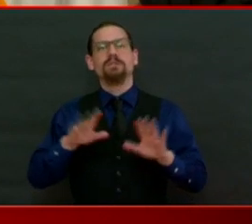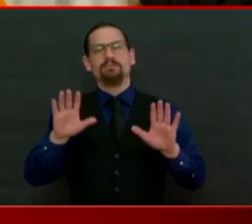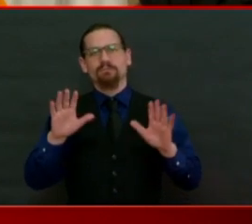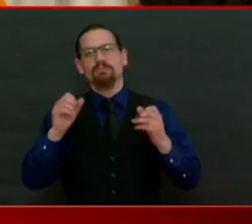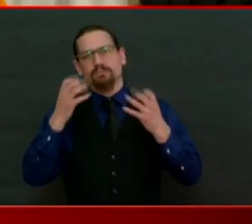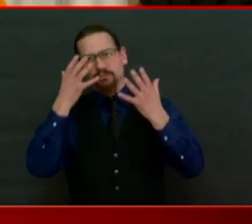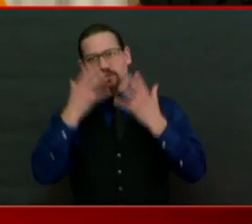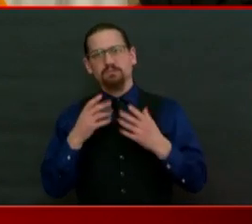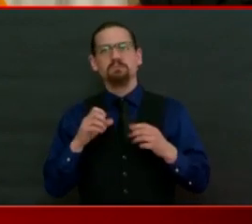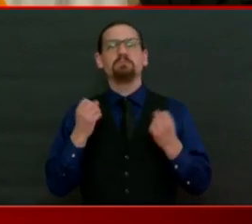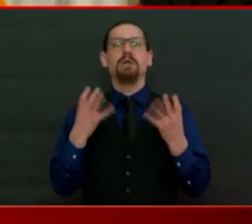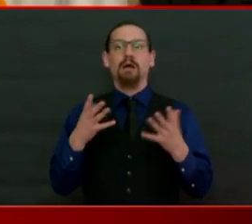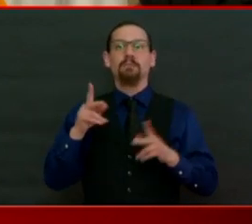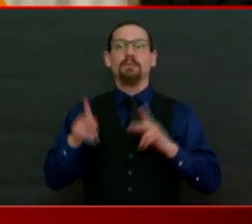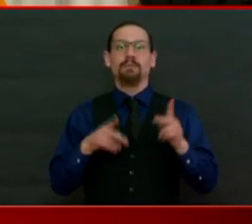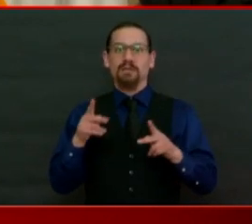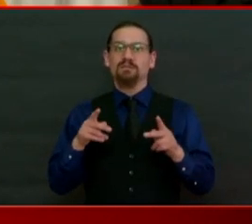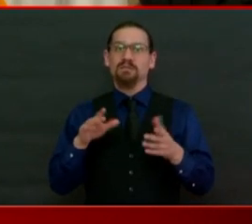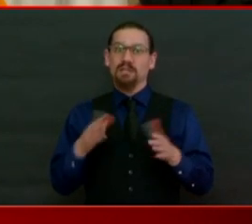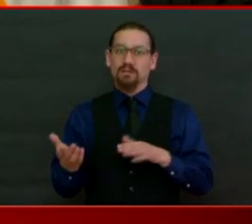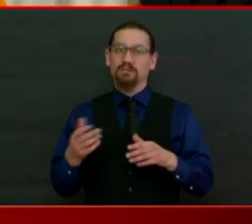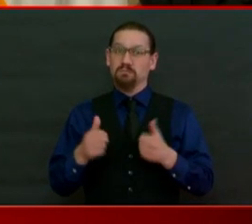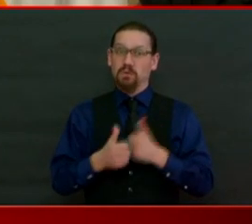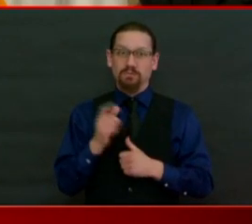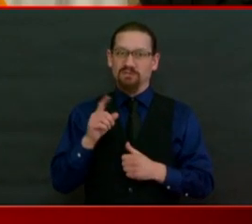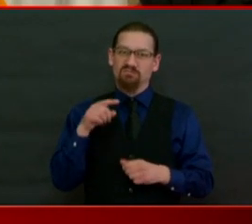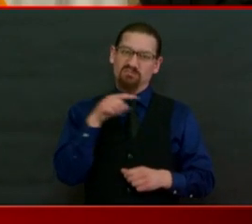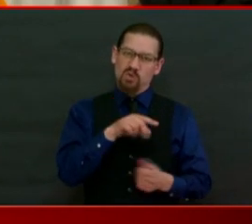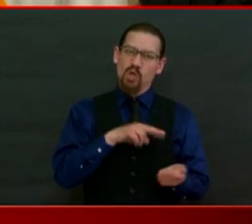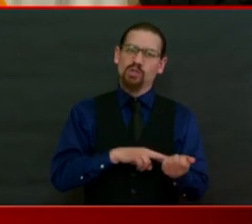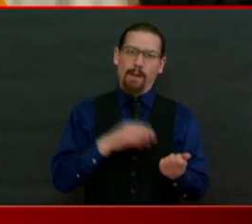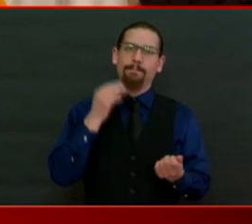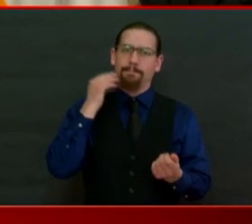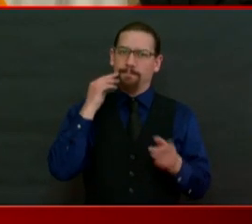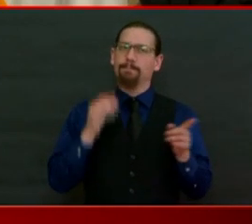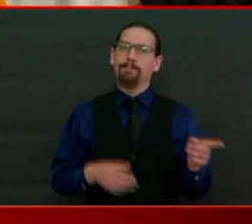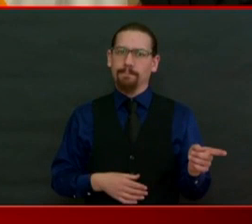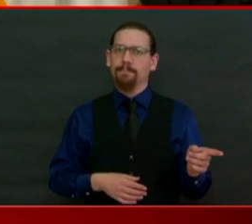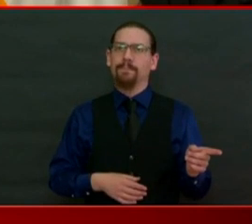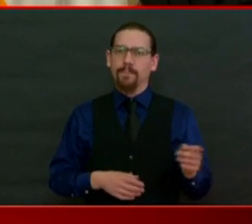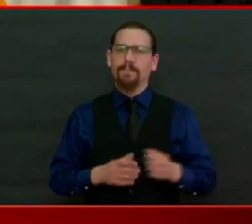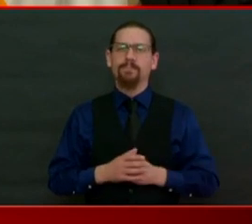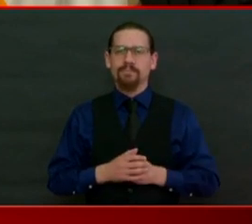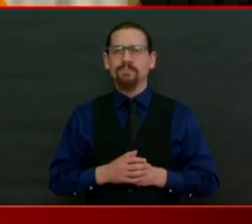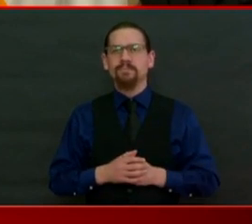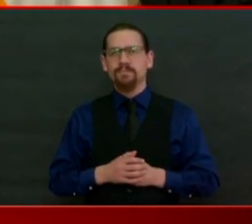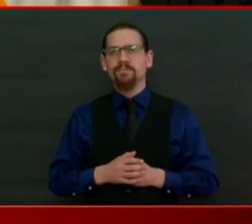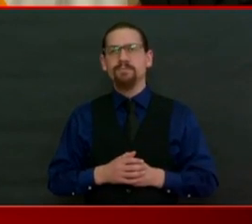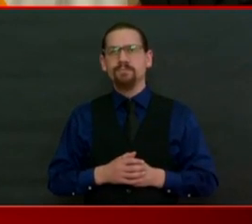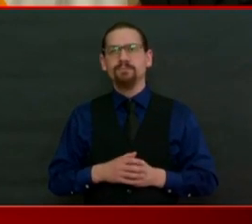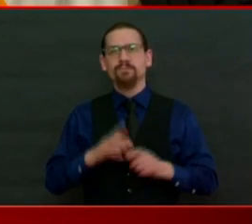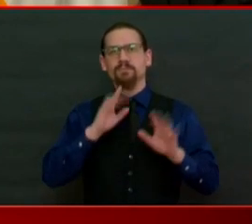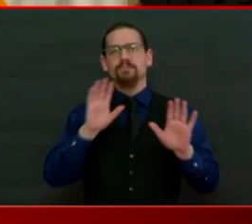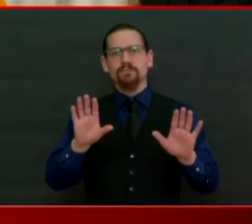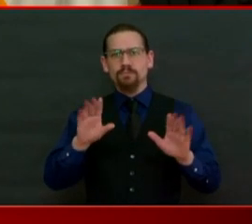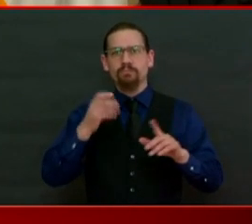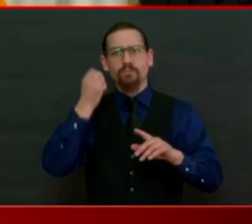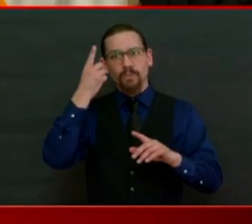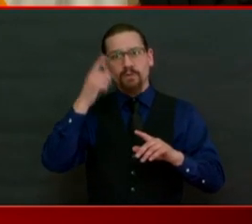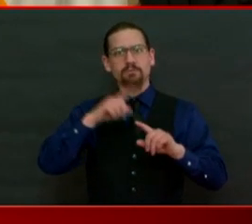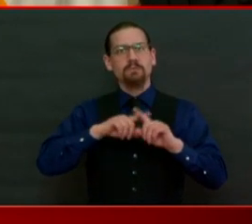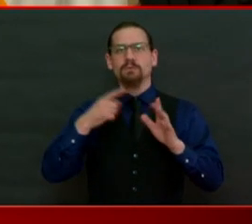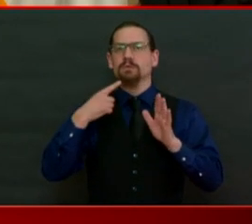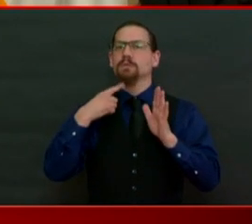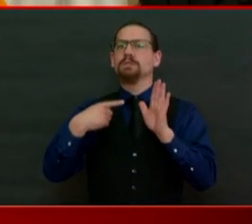were being cared for, oftentimes with people not having very prominent symptoms. But because